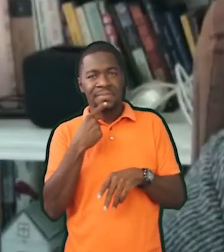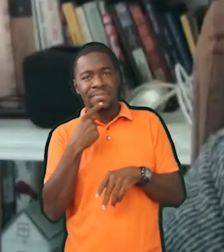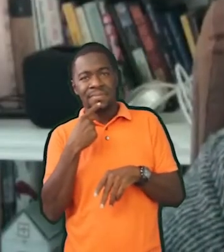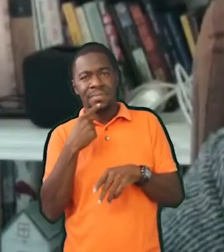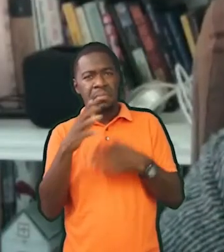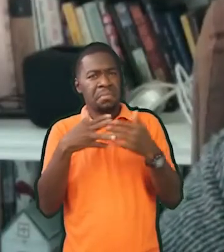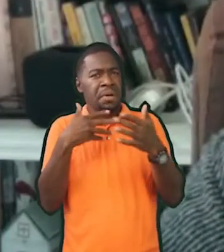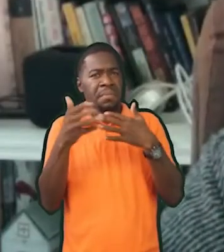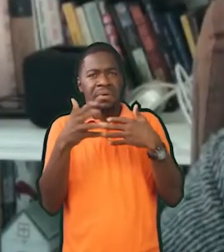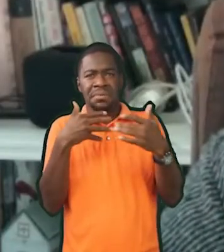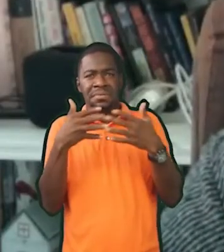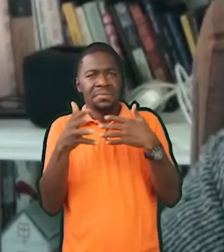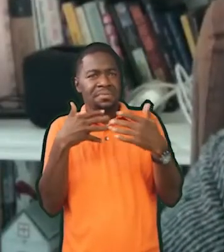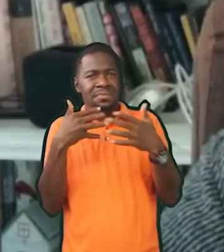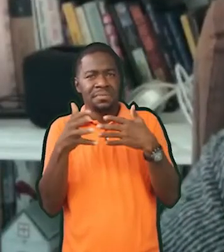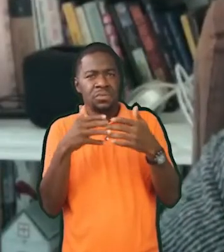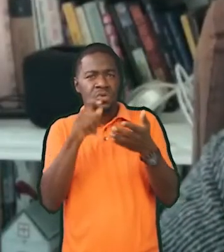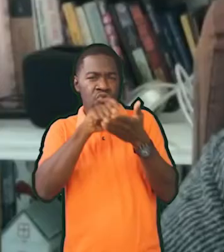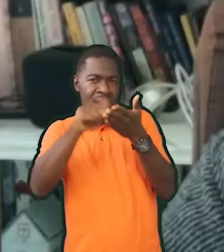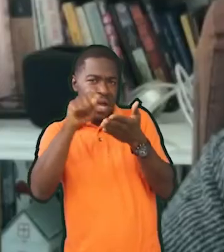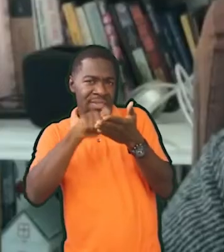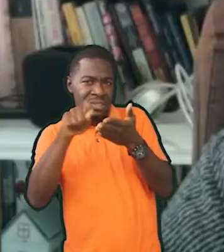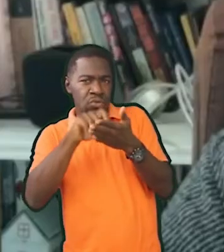whatever their experiences are, to